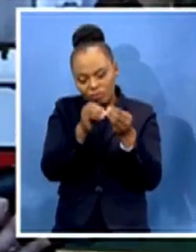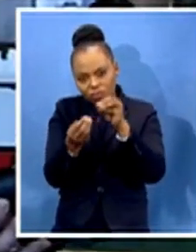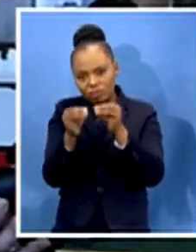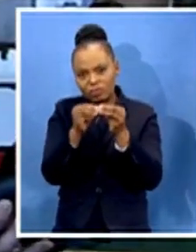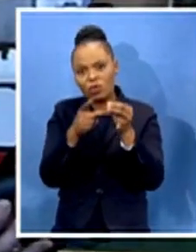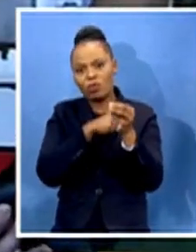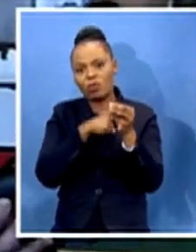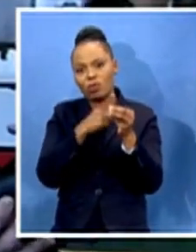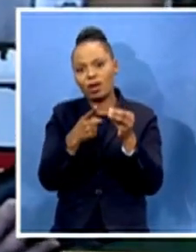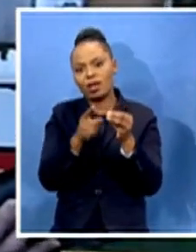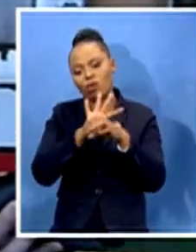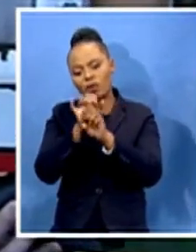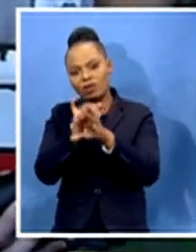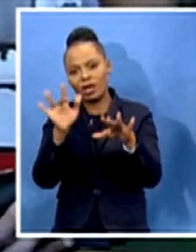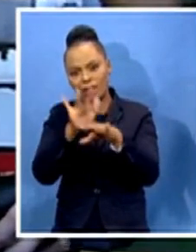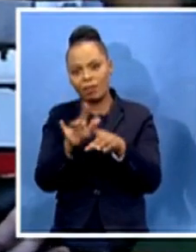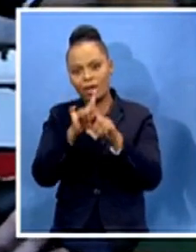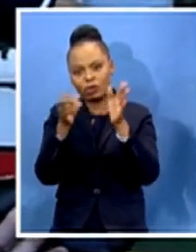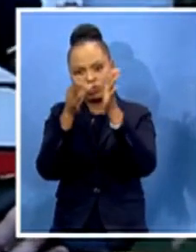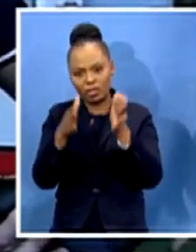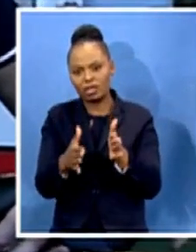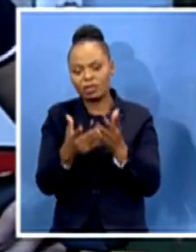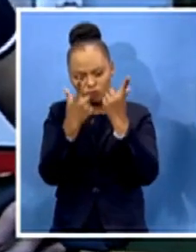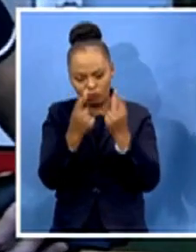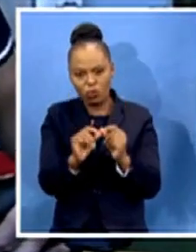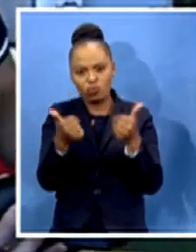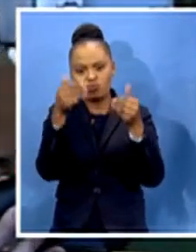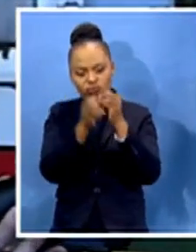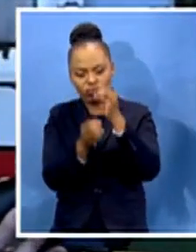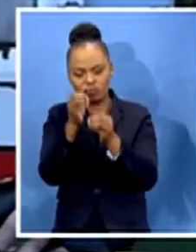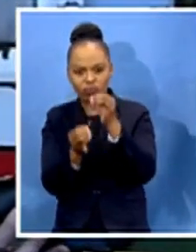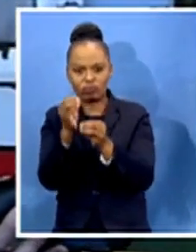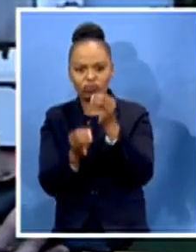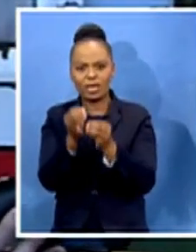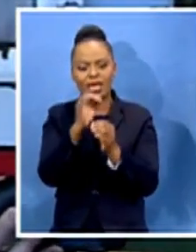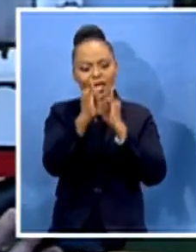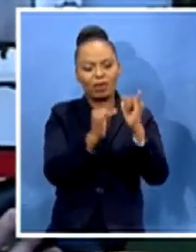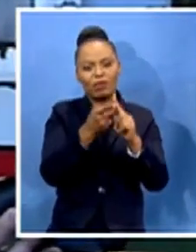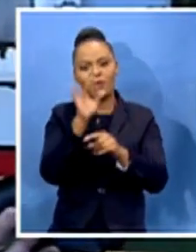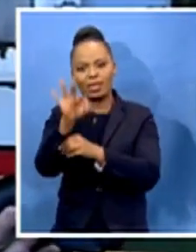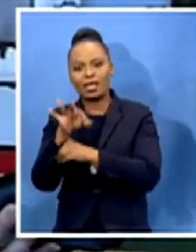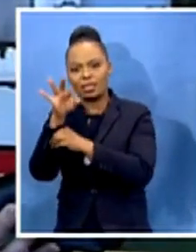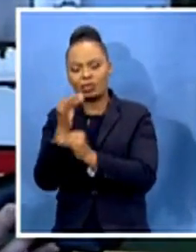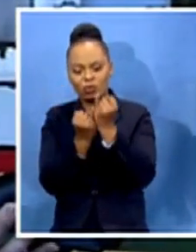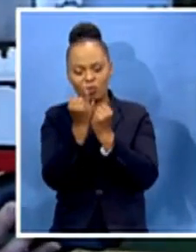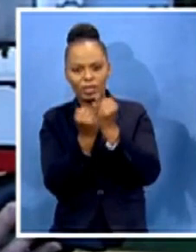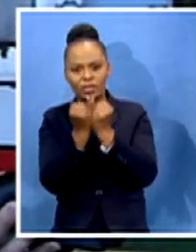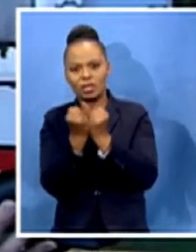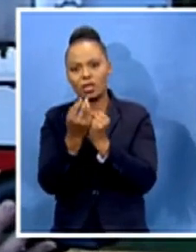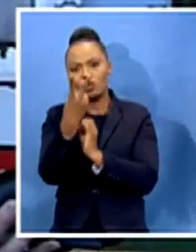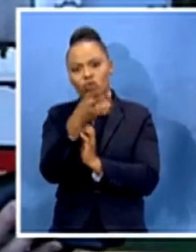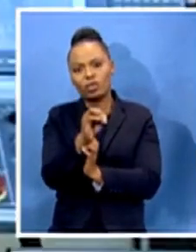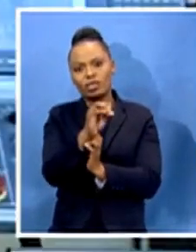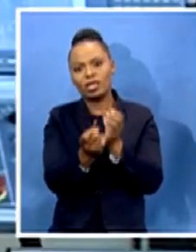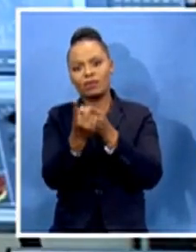overcame these. Placed 11th out of 13 competitors at the 20 Invention Global, Cybathlon in